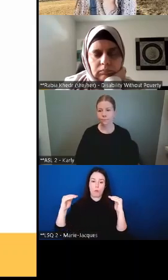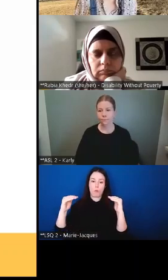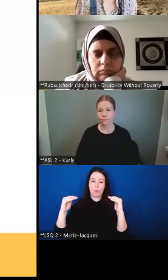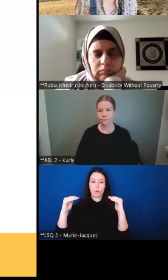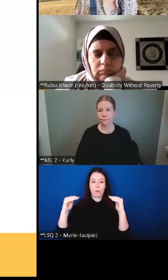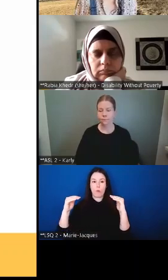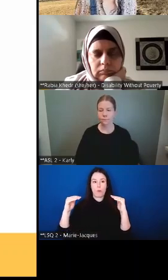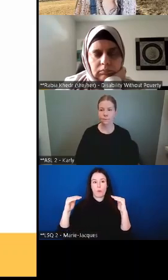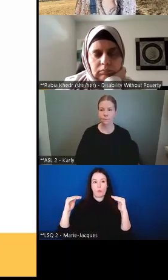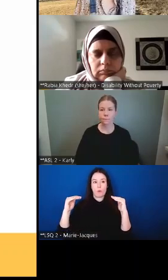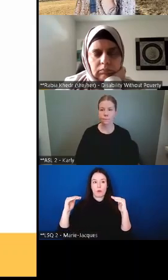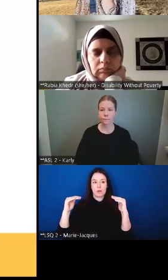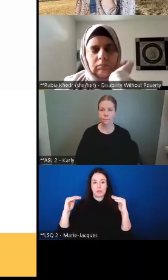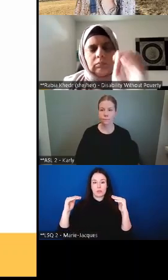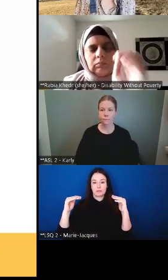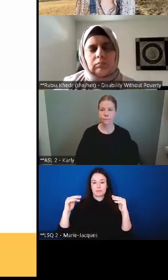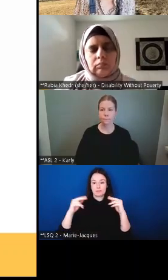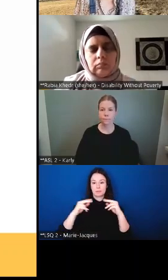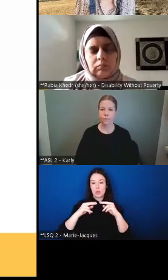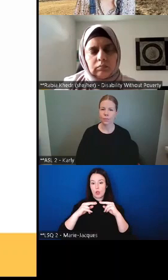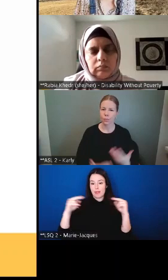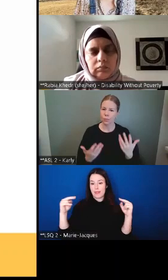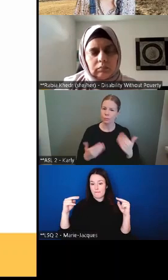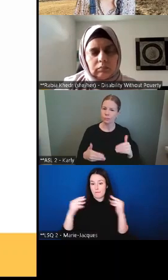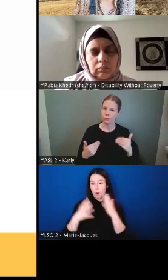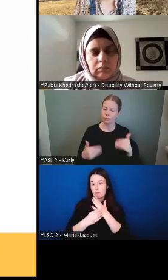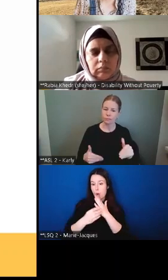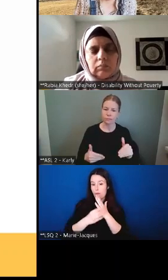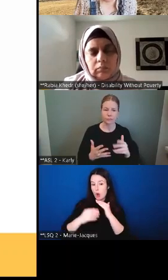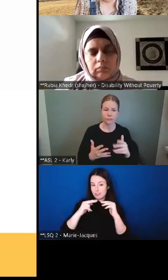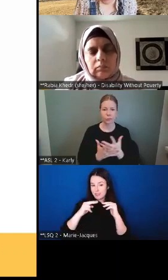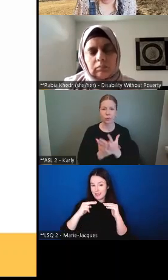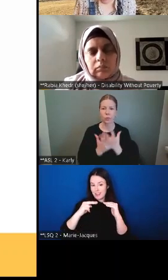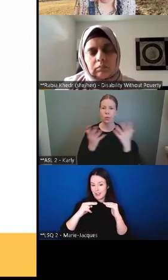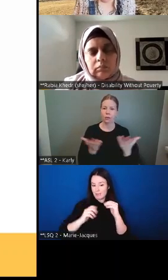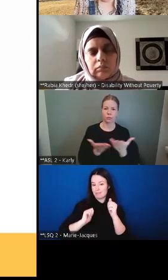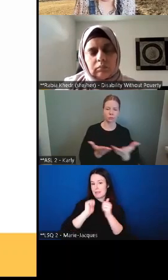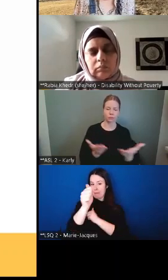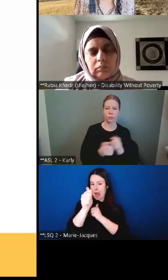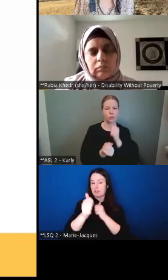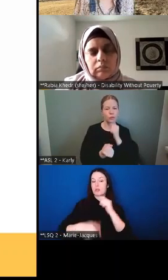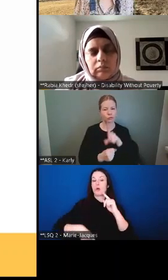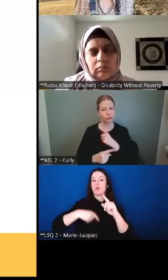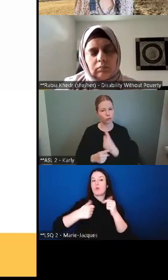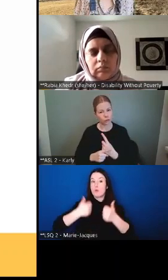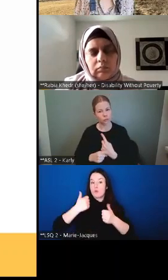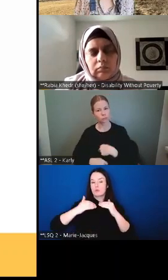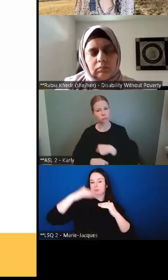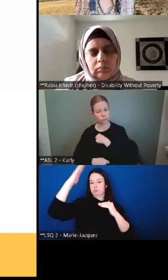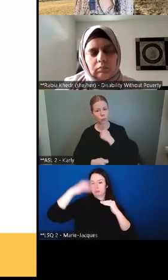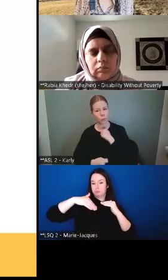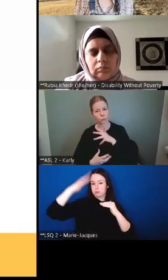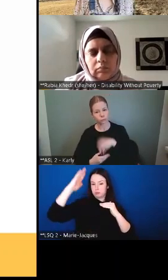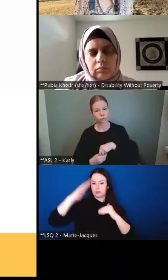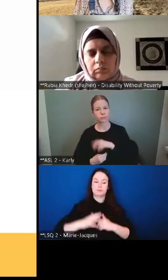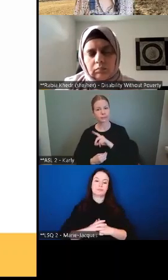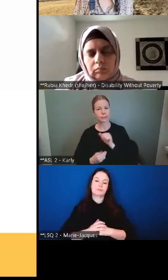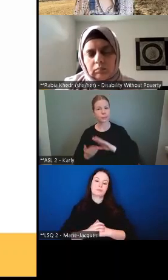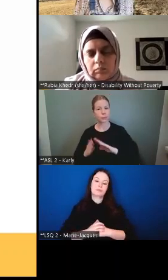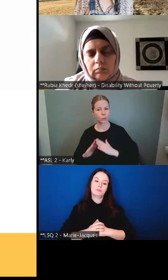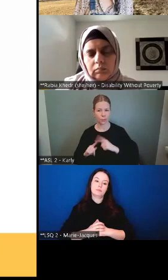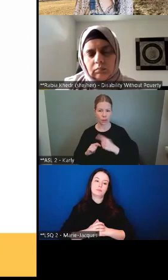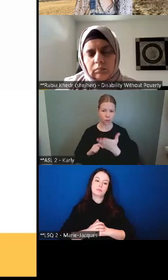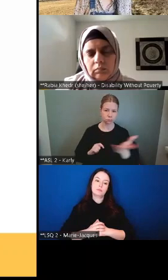it's that knowing that we have that support not just from those of us within the disability community that uh that understands